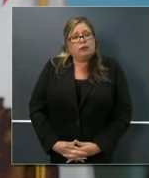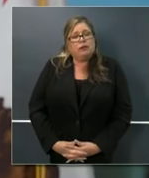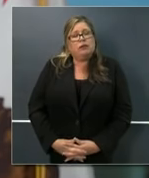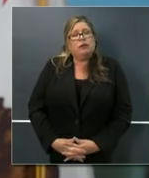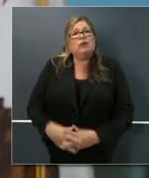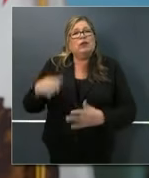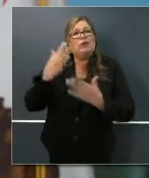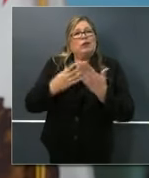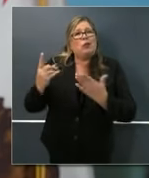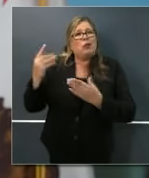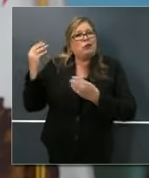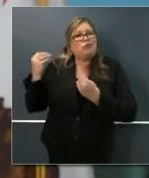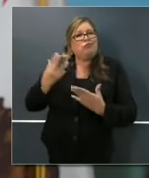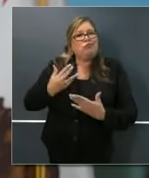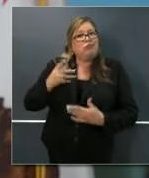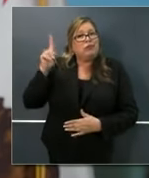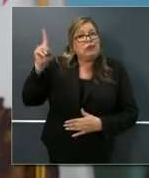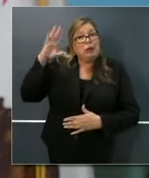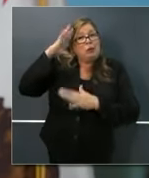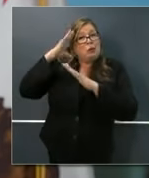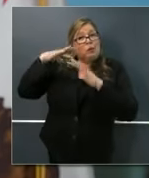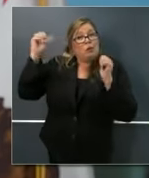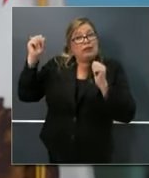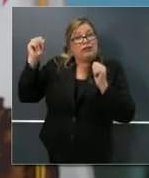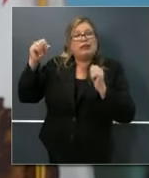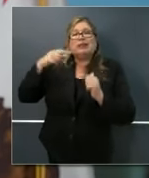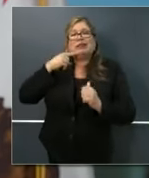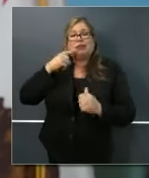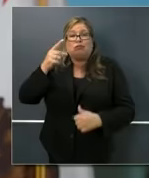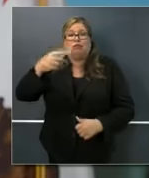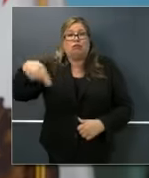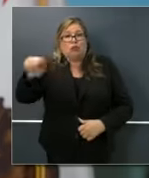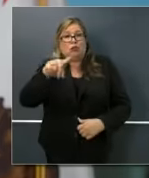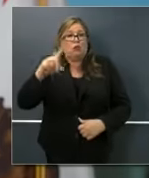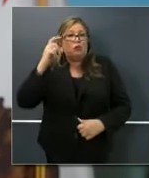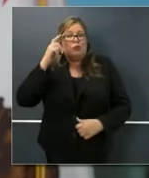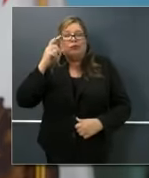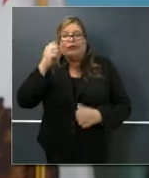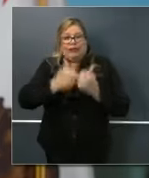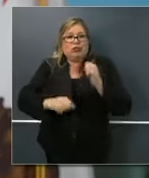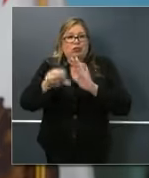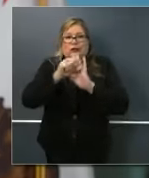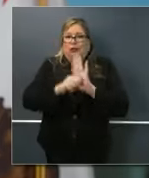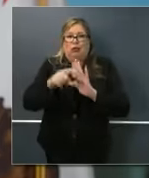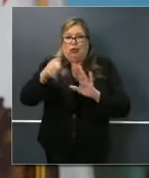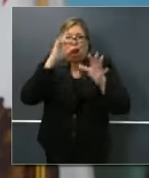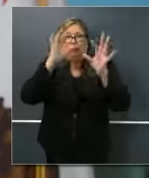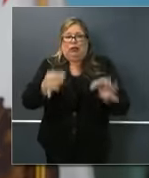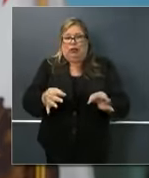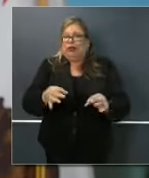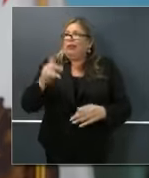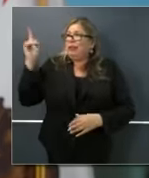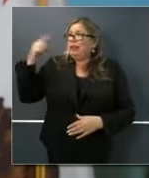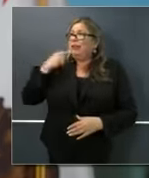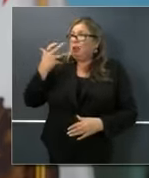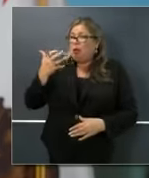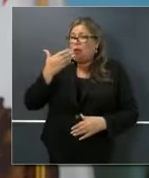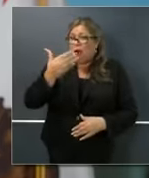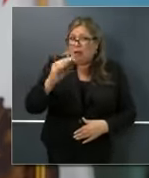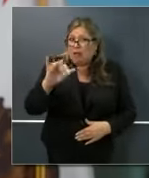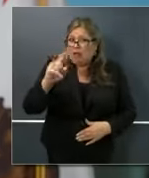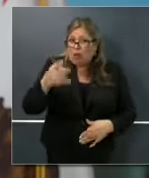wants everyone open May 1st, if you can open sooner, great. If you need to open later, that's fine. It's up to you. Given that,